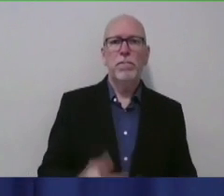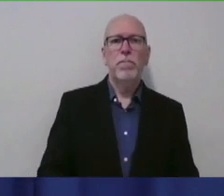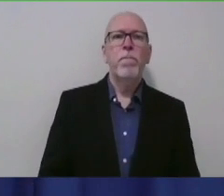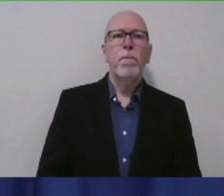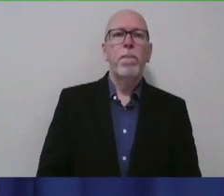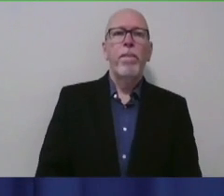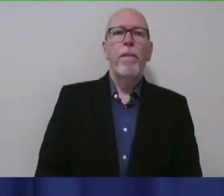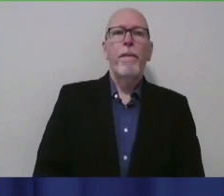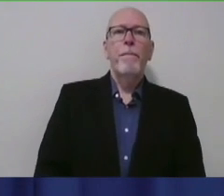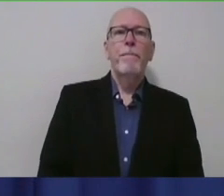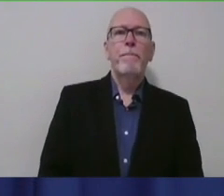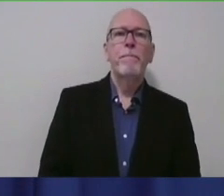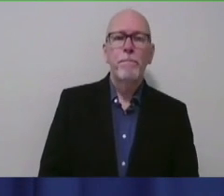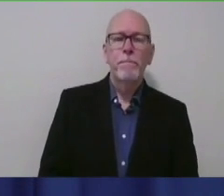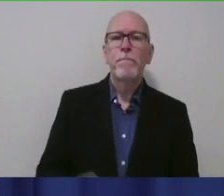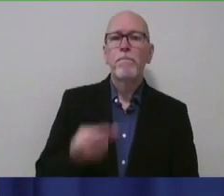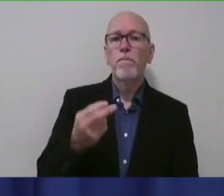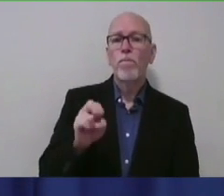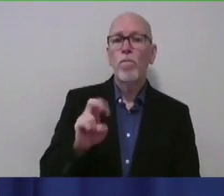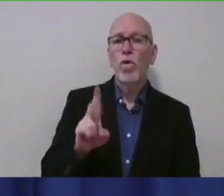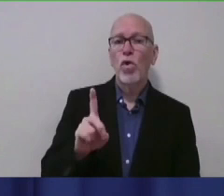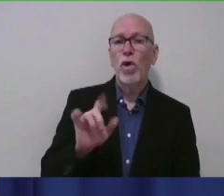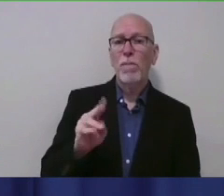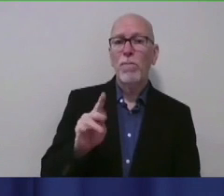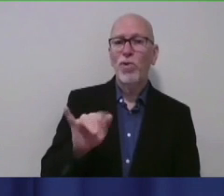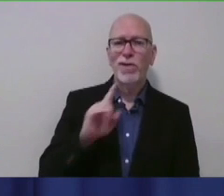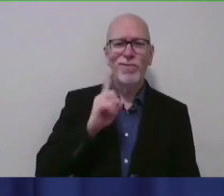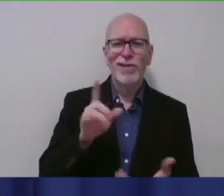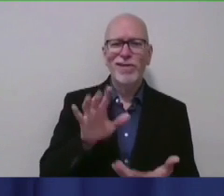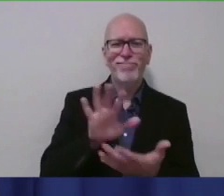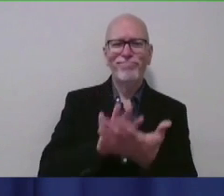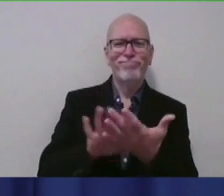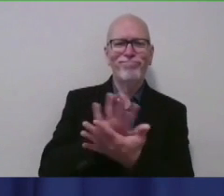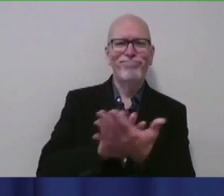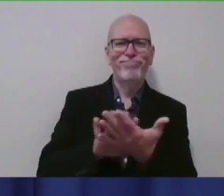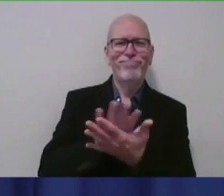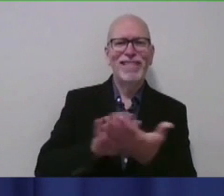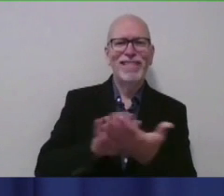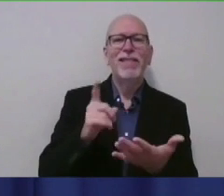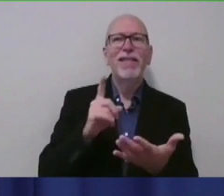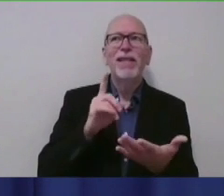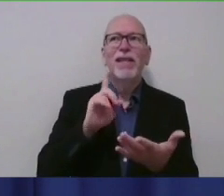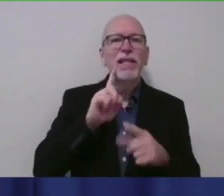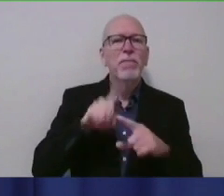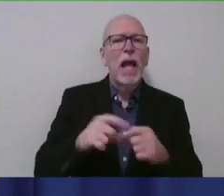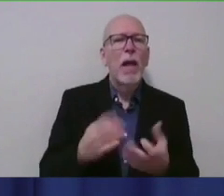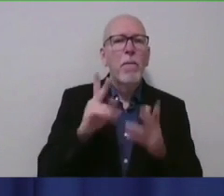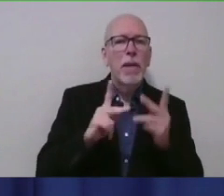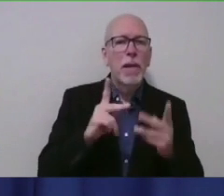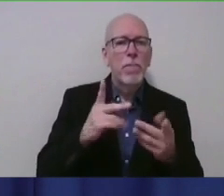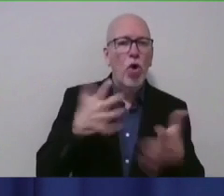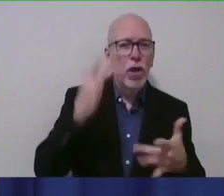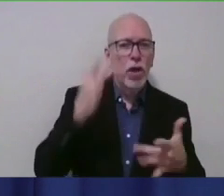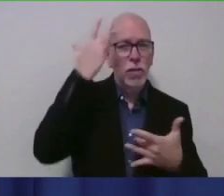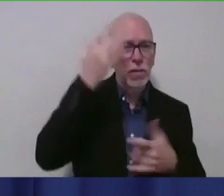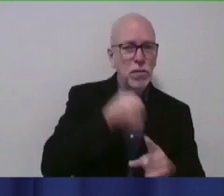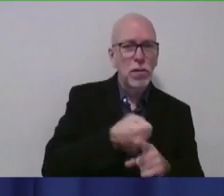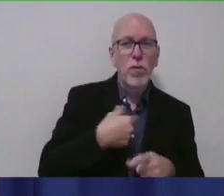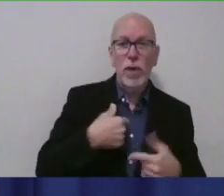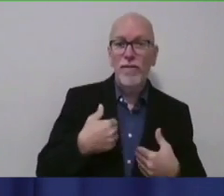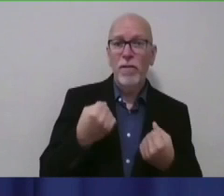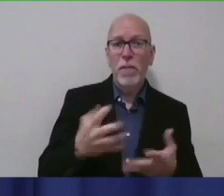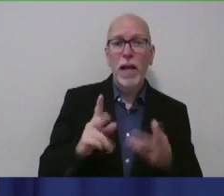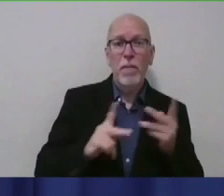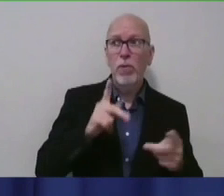So herd immunity is a very nebulous thing. And a big part of that is how many people have been infected. And as you know, we had a lot of asymptomatic